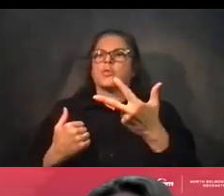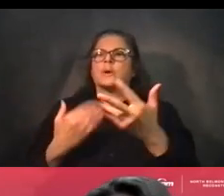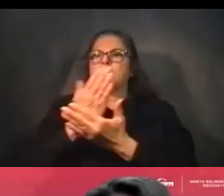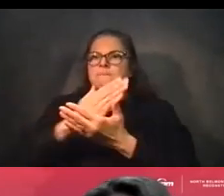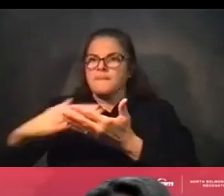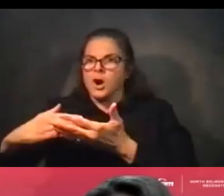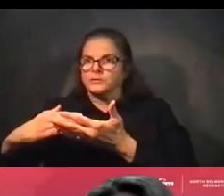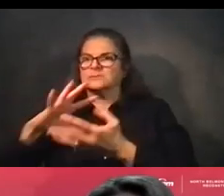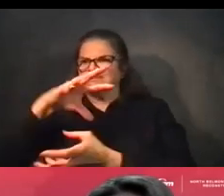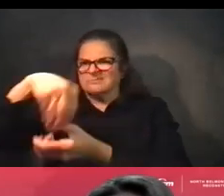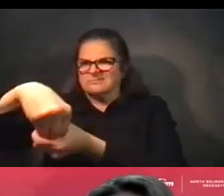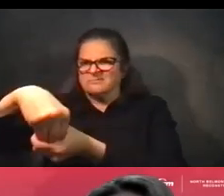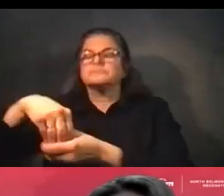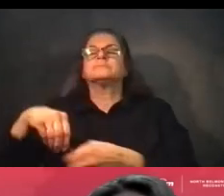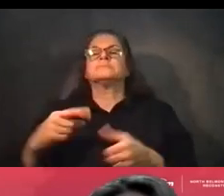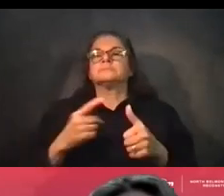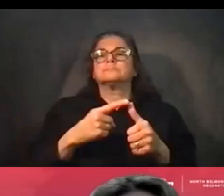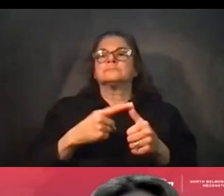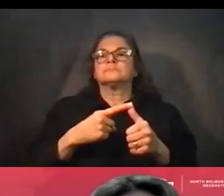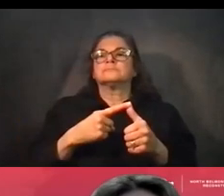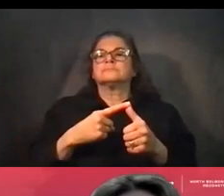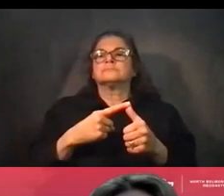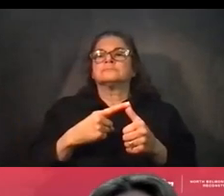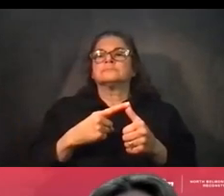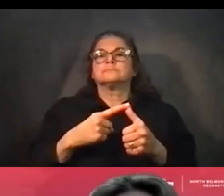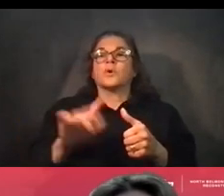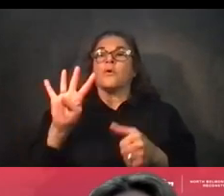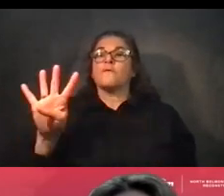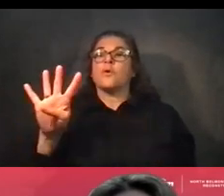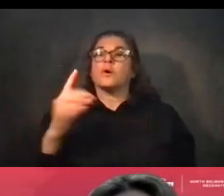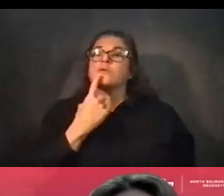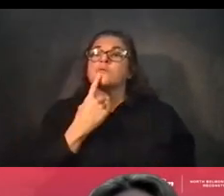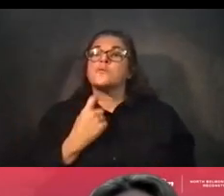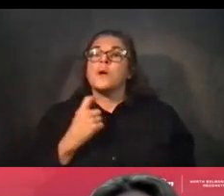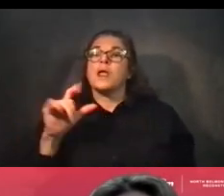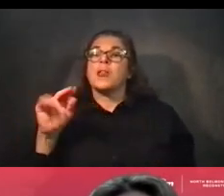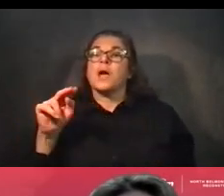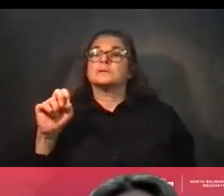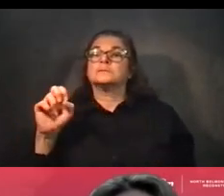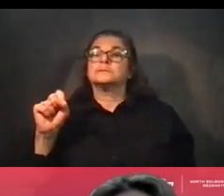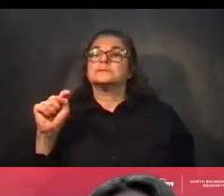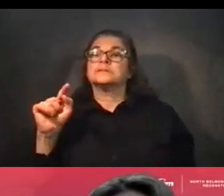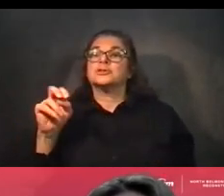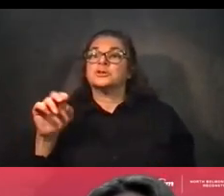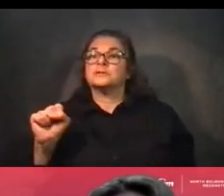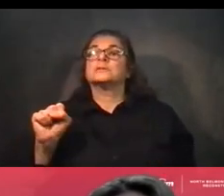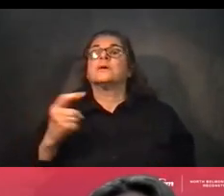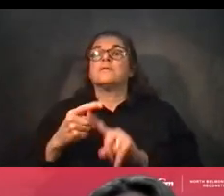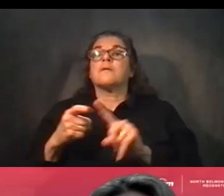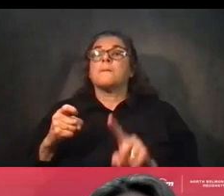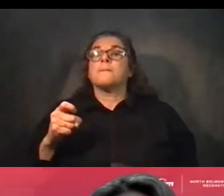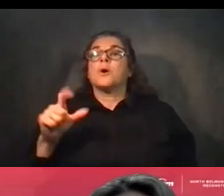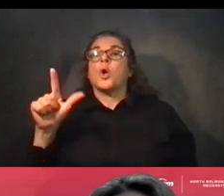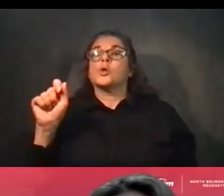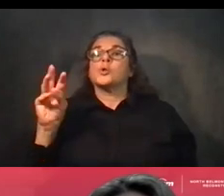of which is rebuilding four red line stations between Lawrence and Bryn Mawr to the north, as well as